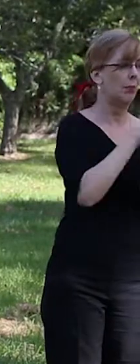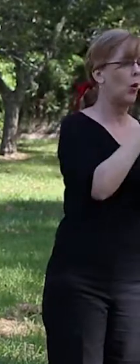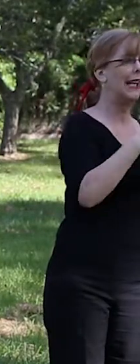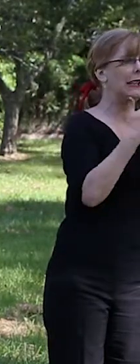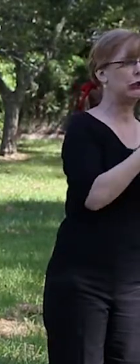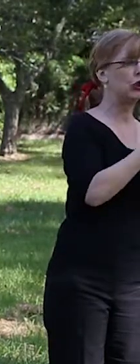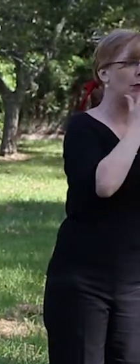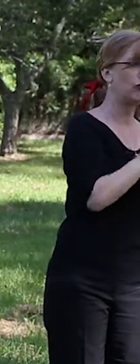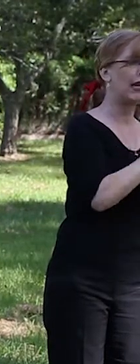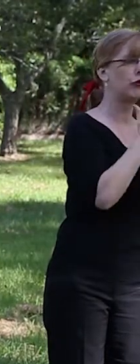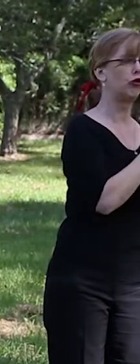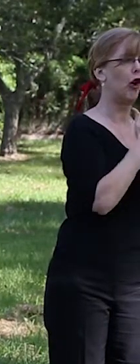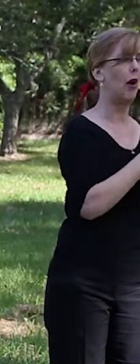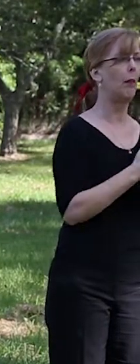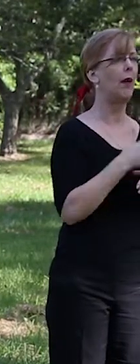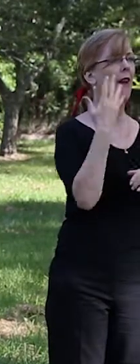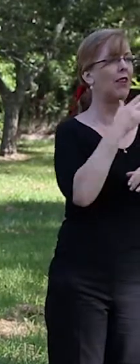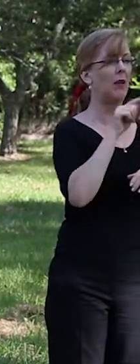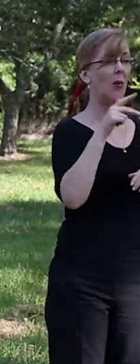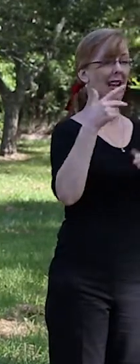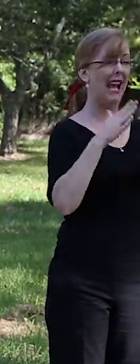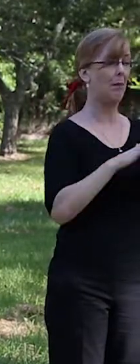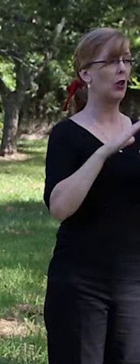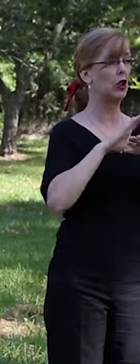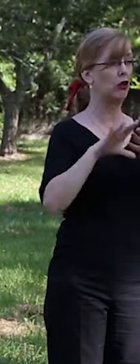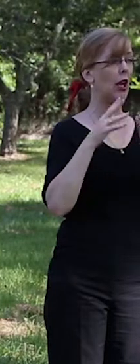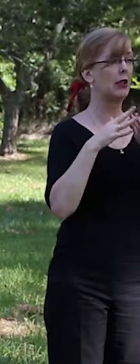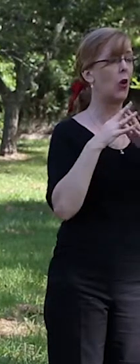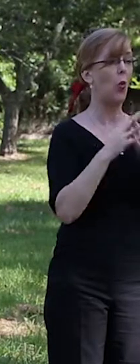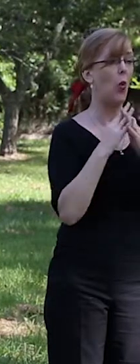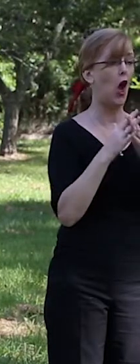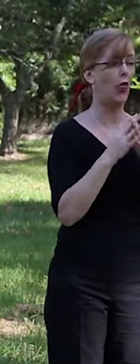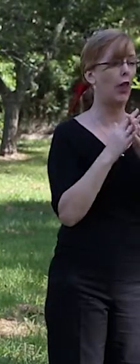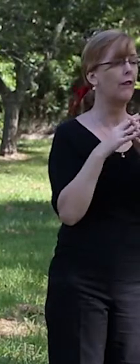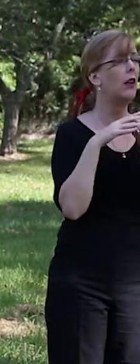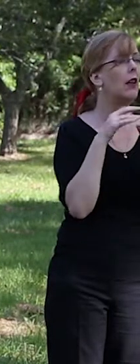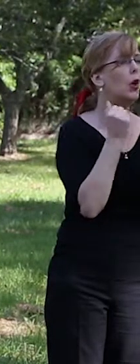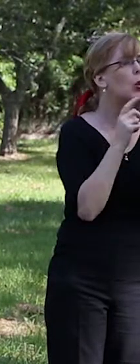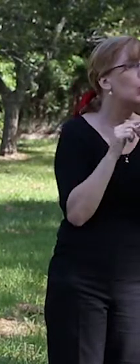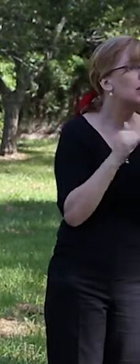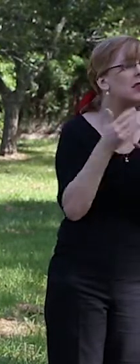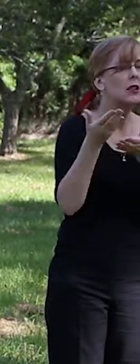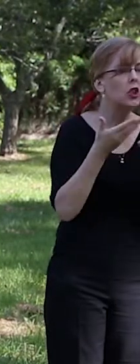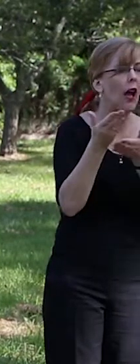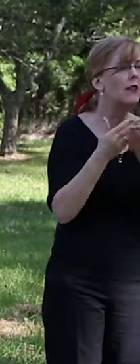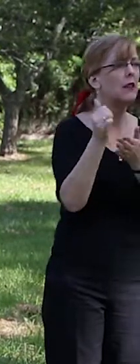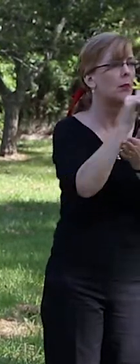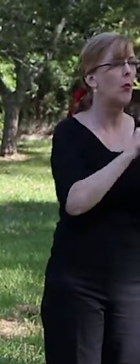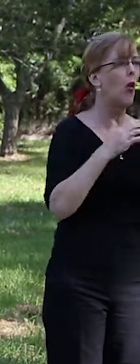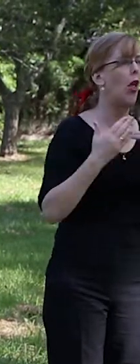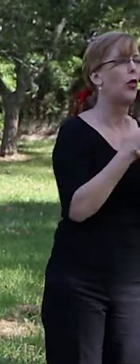$58.2 million worth of goods and services has been purchased through Supply Nation, who are formerly known as the Australian Indigenous